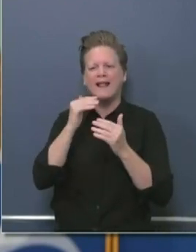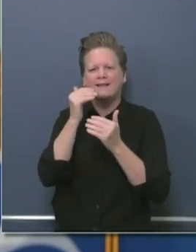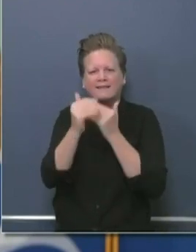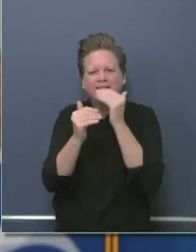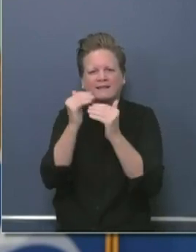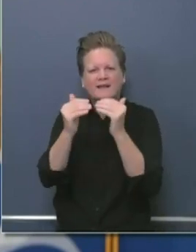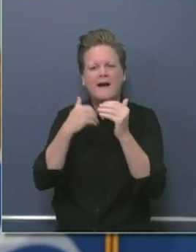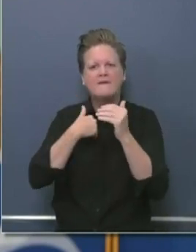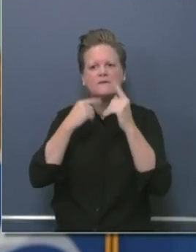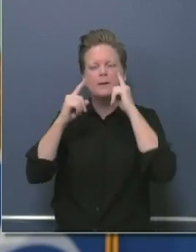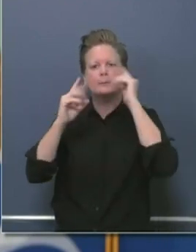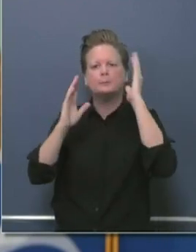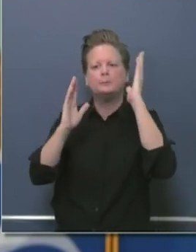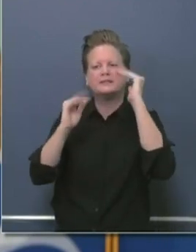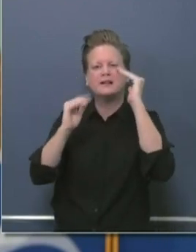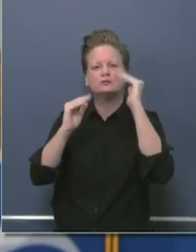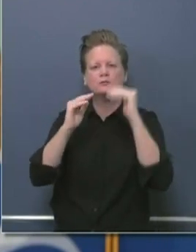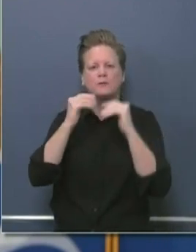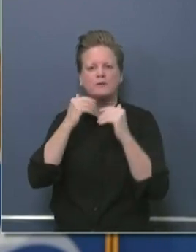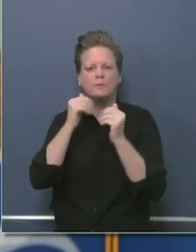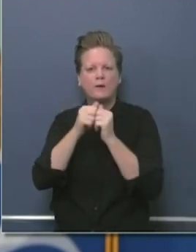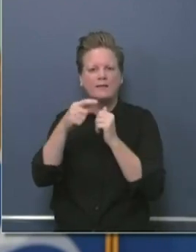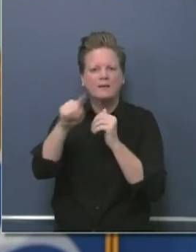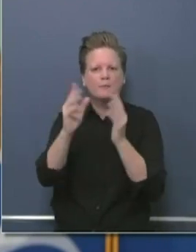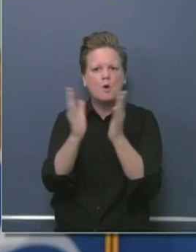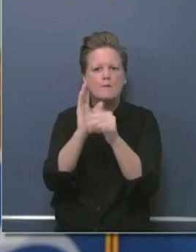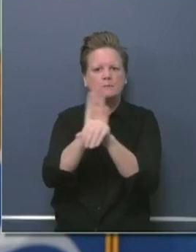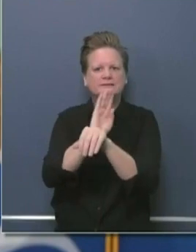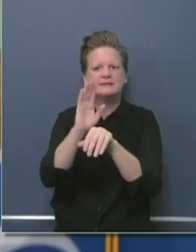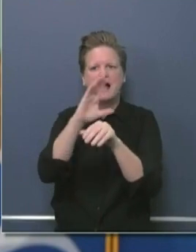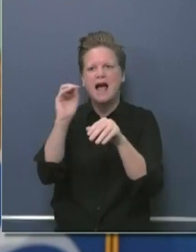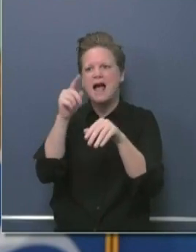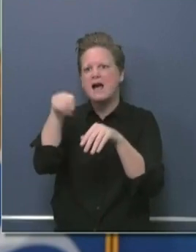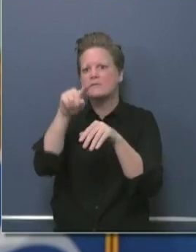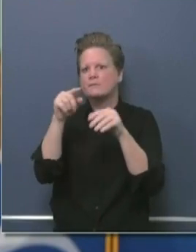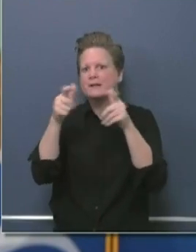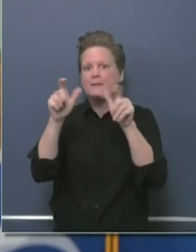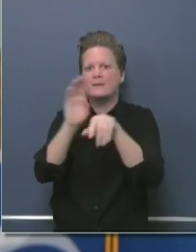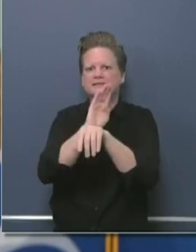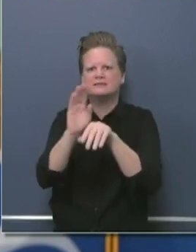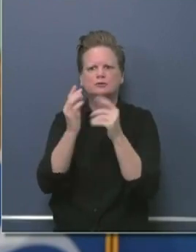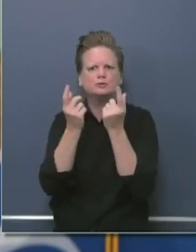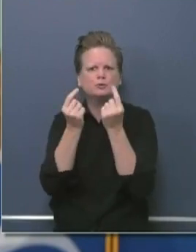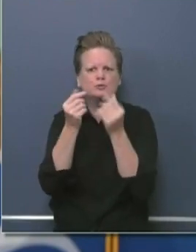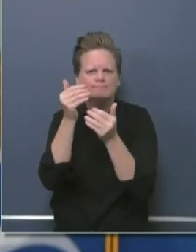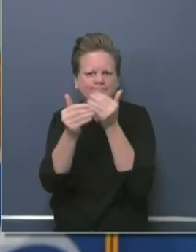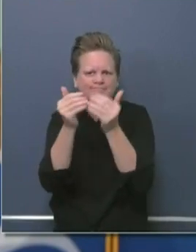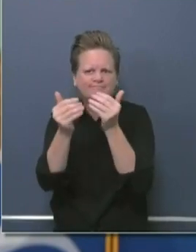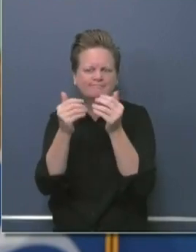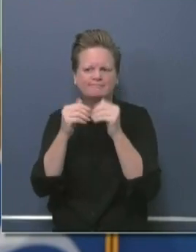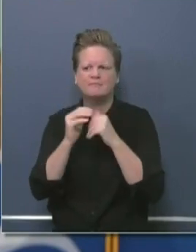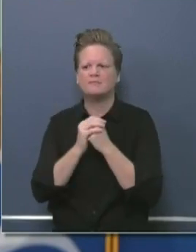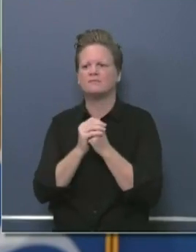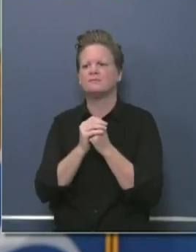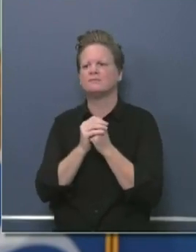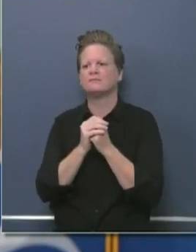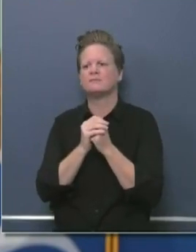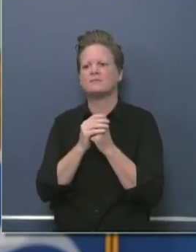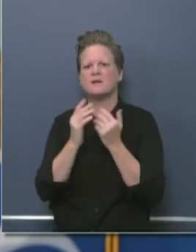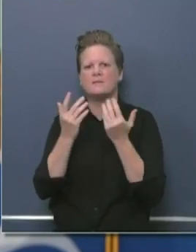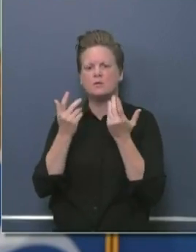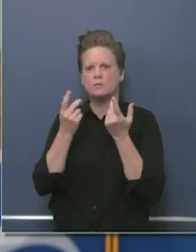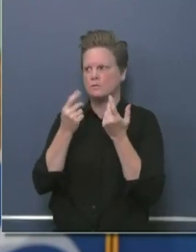are in terms of the guidelines on testing, tracing capacity, surge capacity, PPE, and many other.